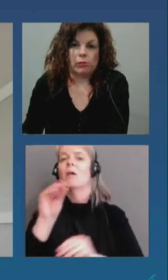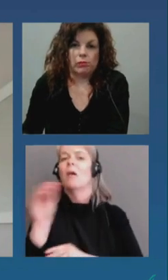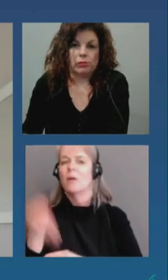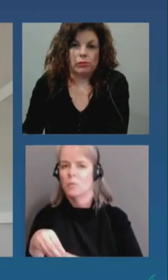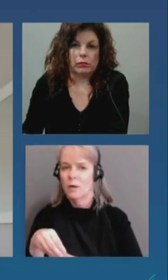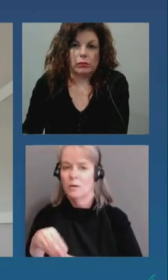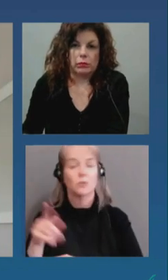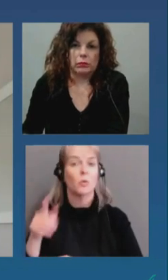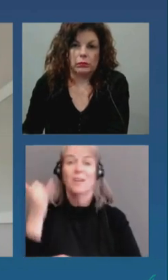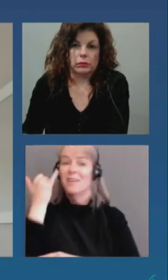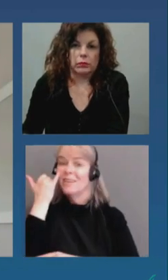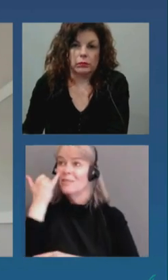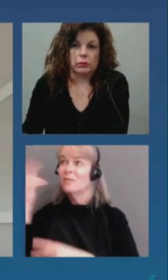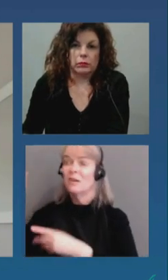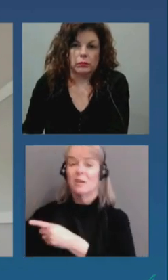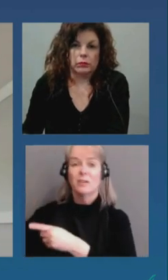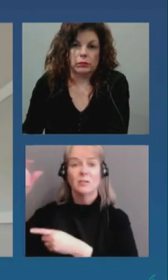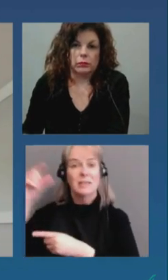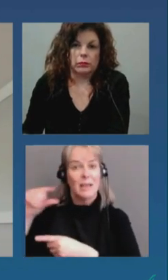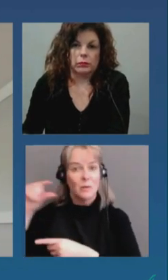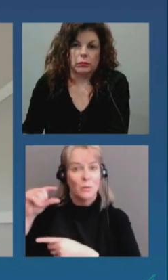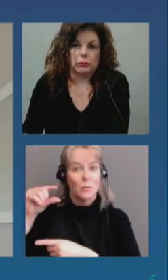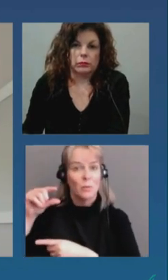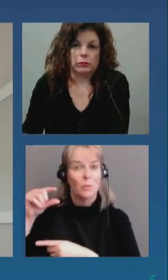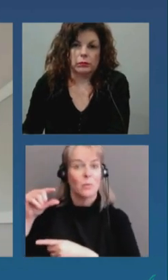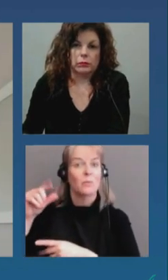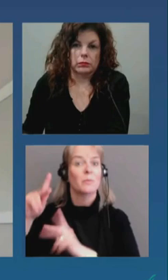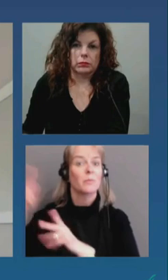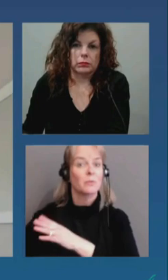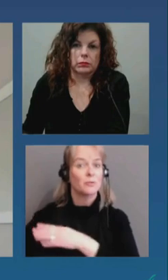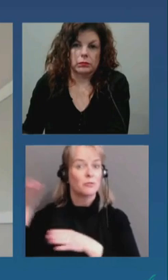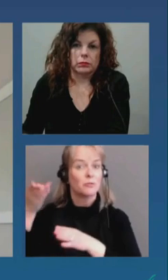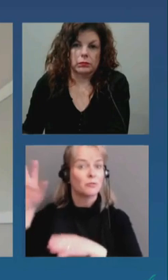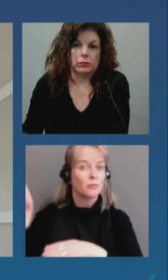or or the GTA. Thank you.